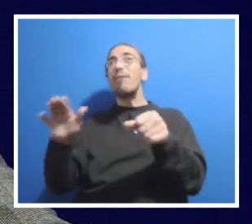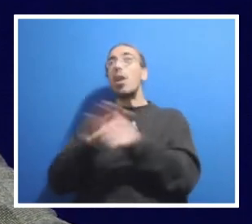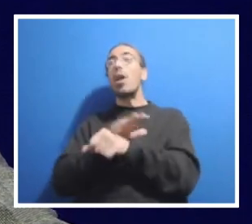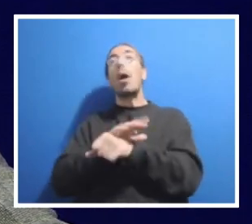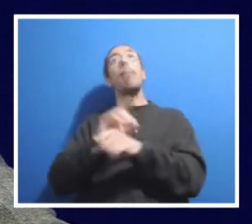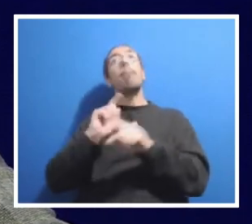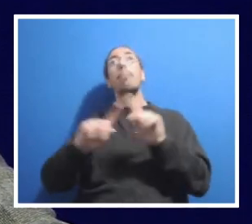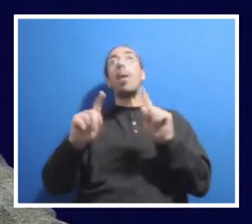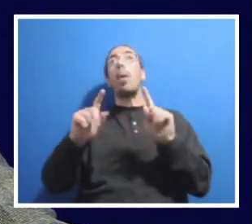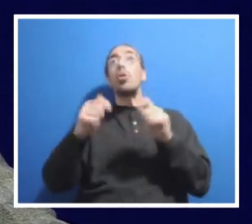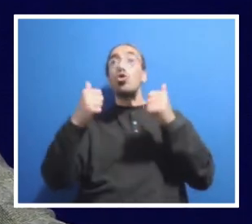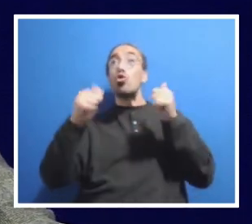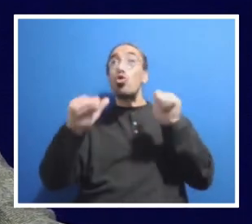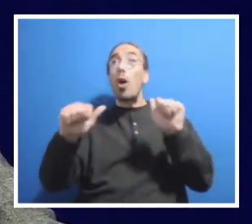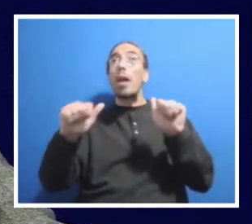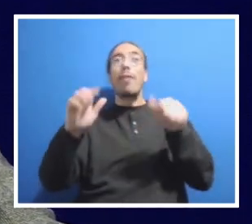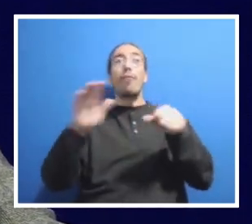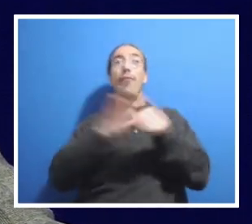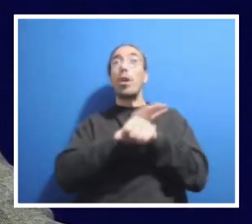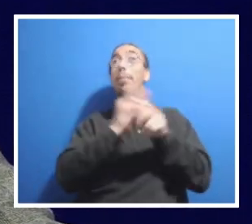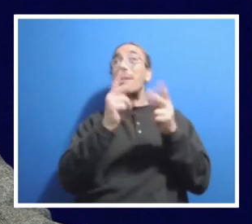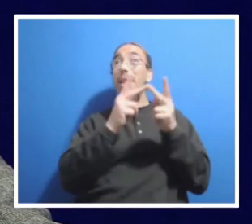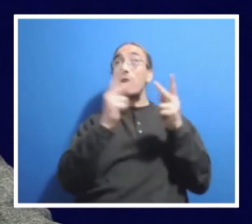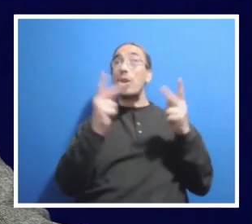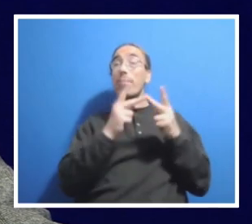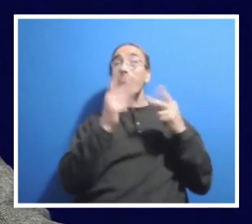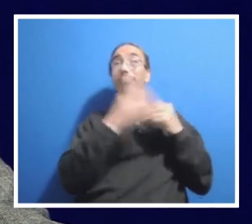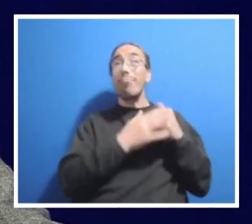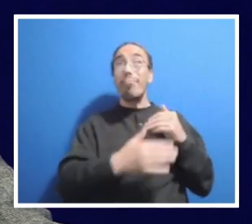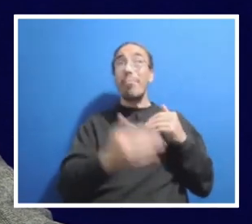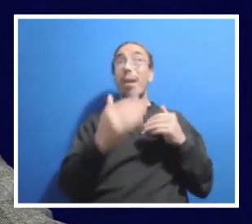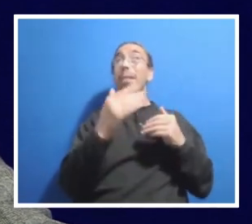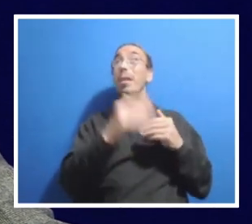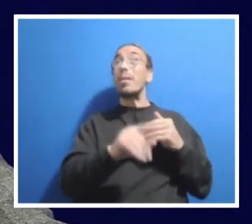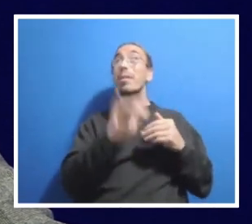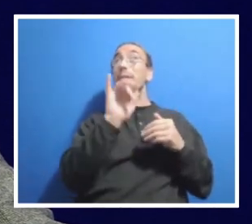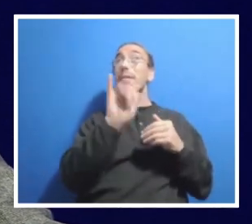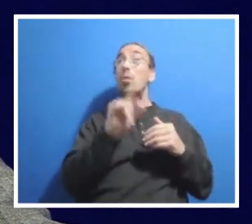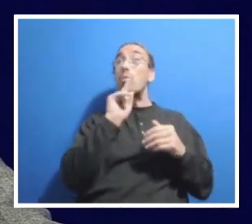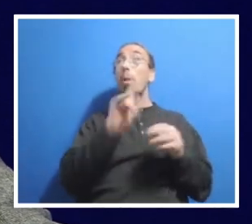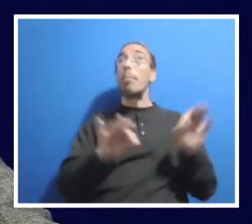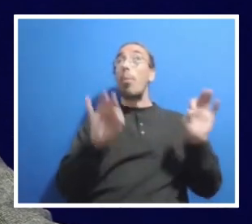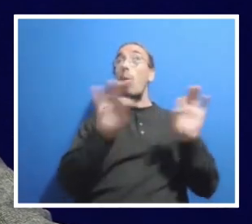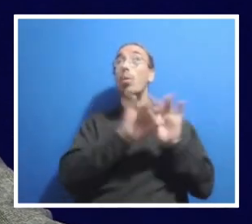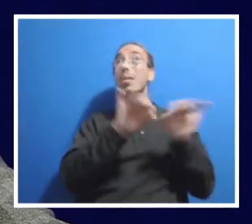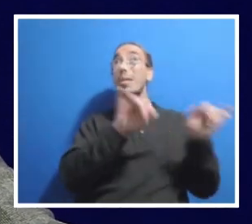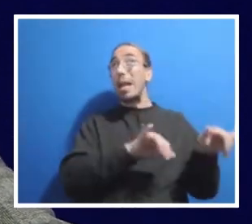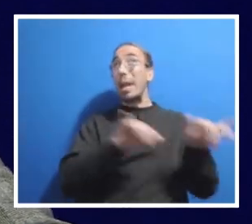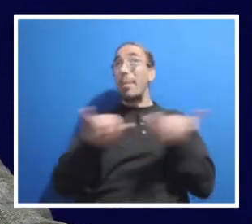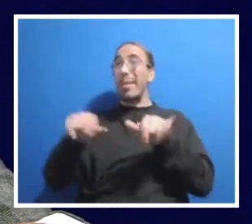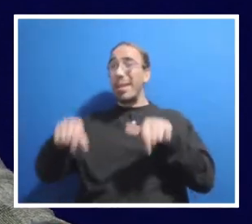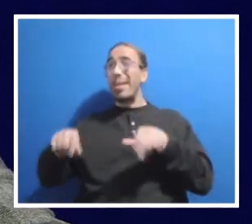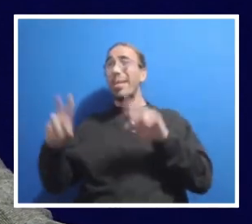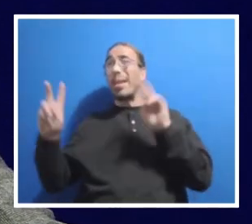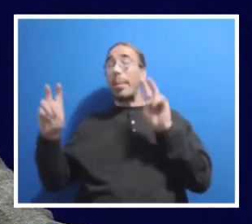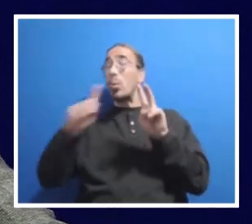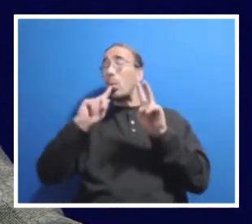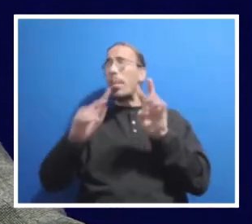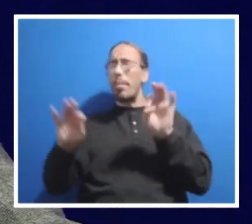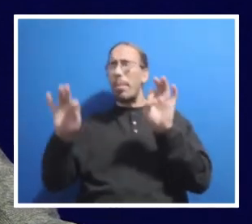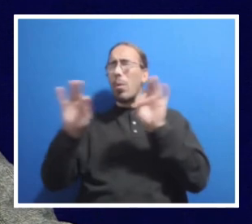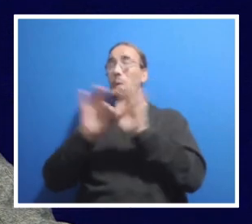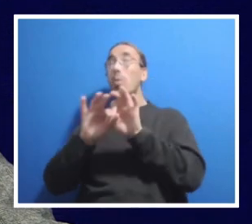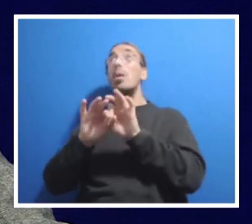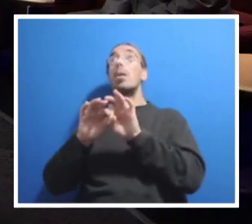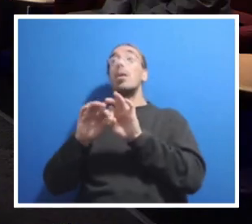forward. And that's really critical. The other thing, if I could take another moment on this topic, because I think it's really important that the audience understands the